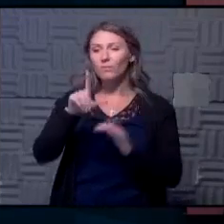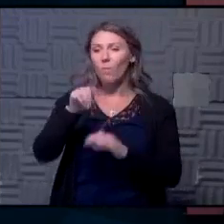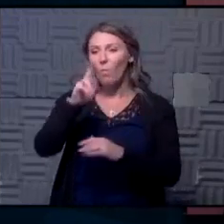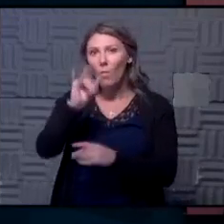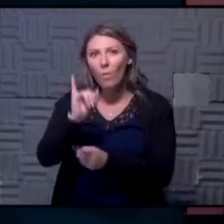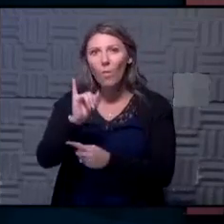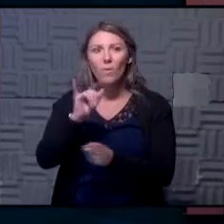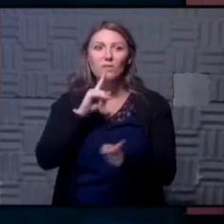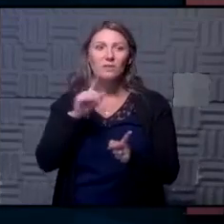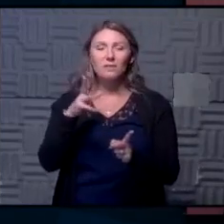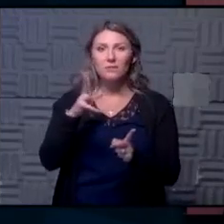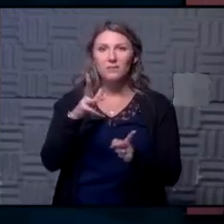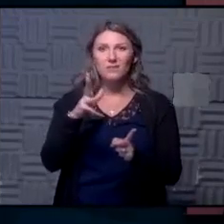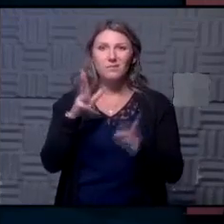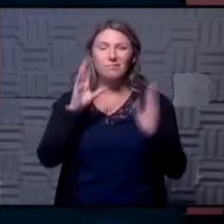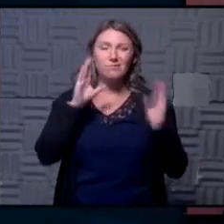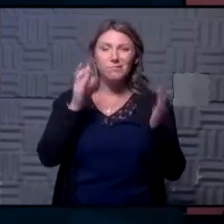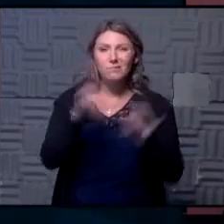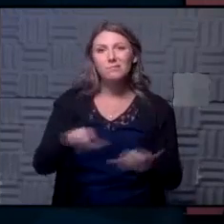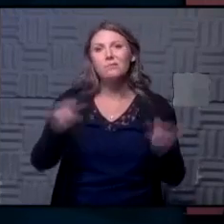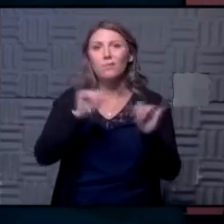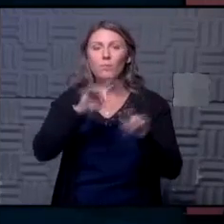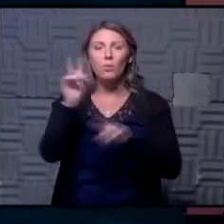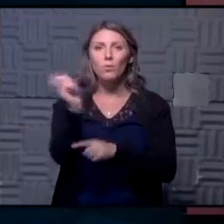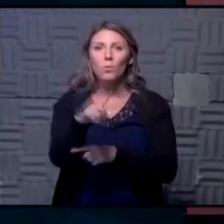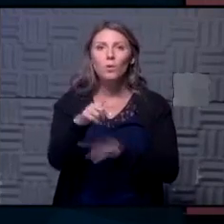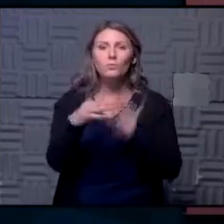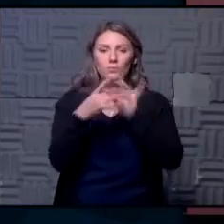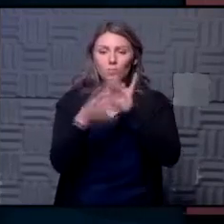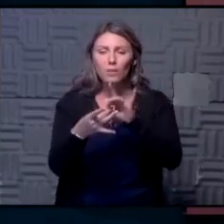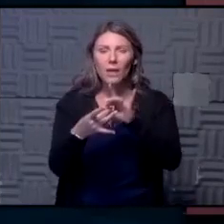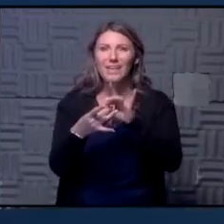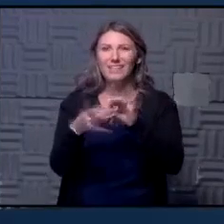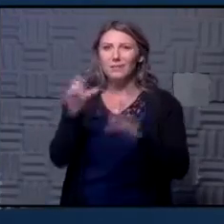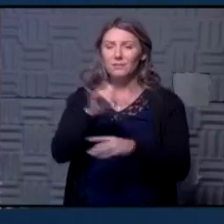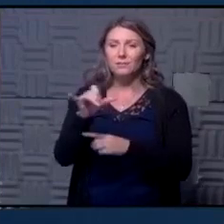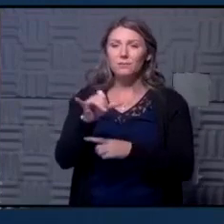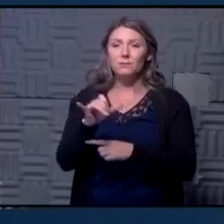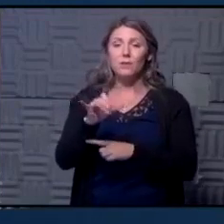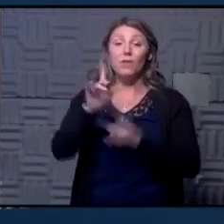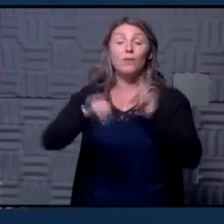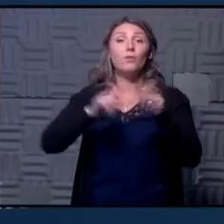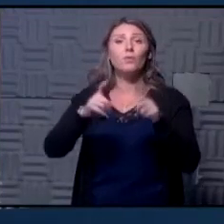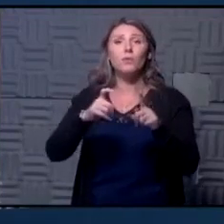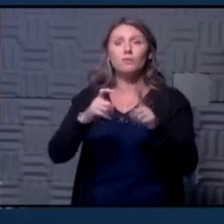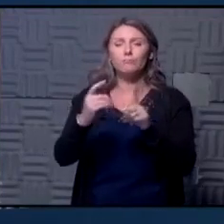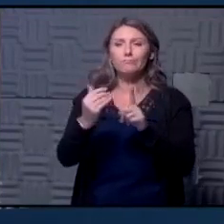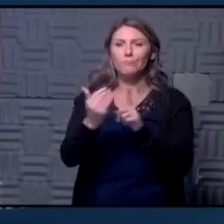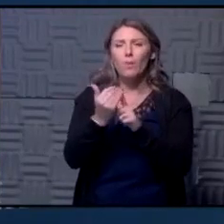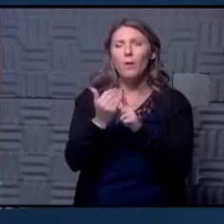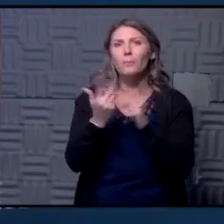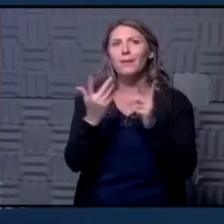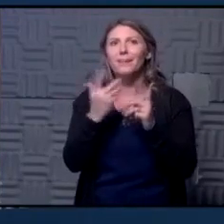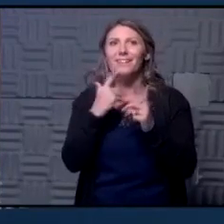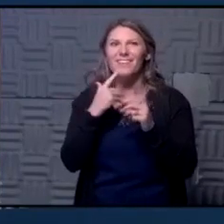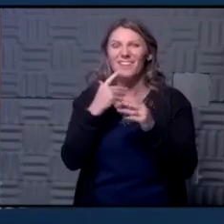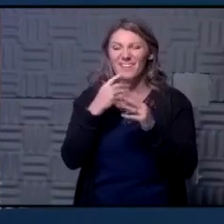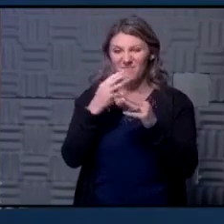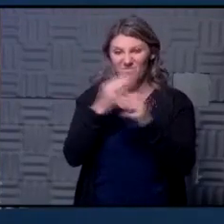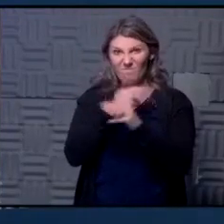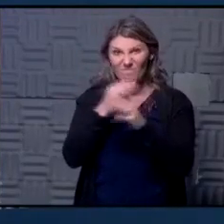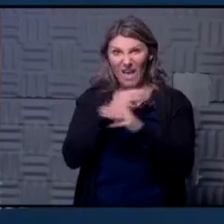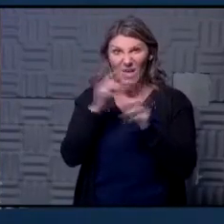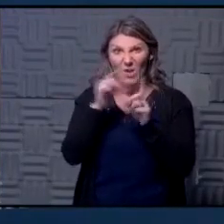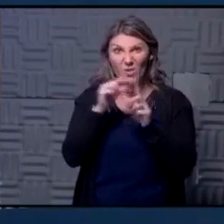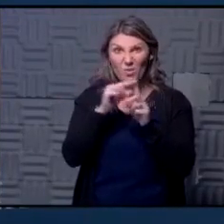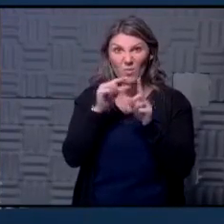has a similar sort of question that goes along with Michael you know these questions remind me of the math word problems you